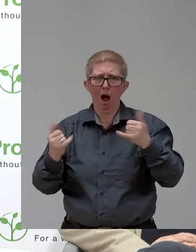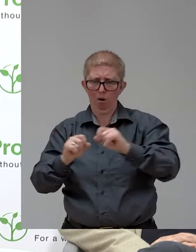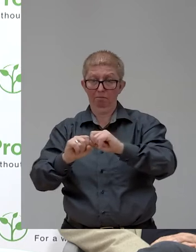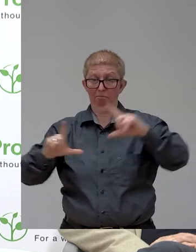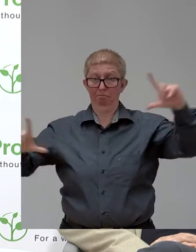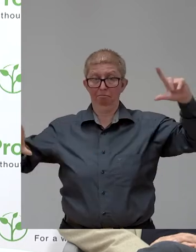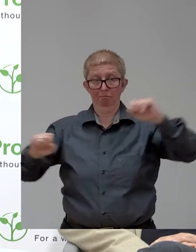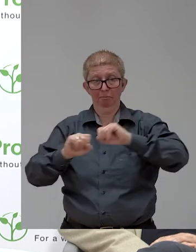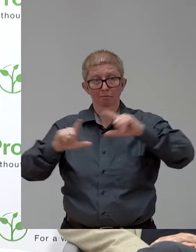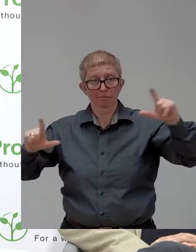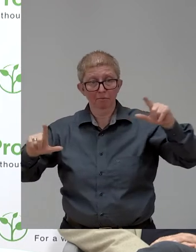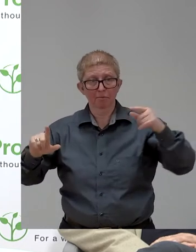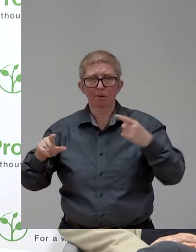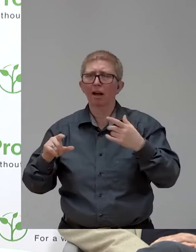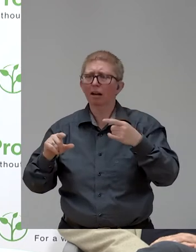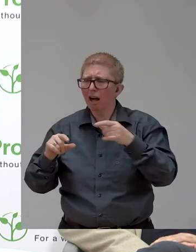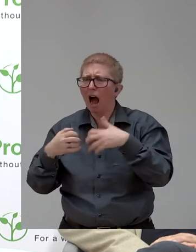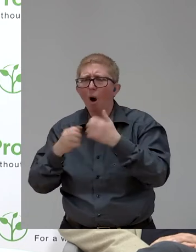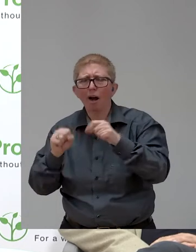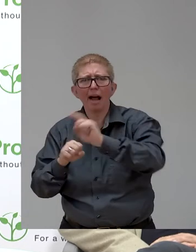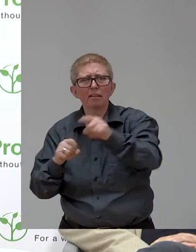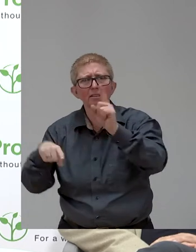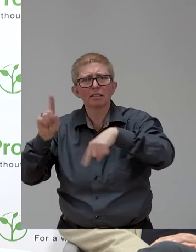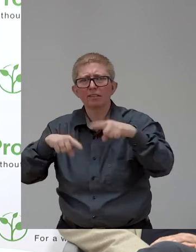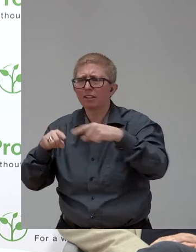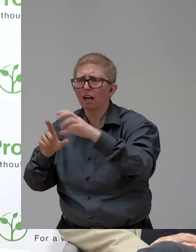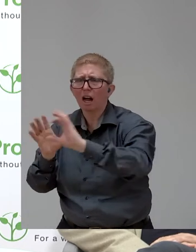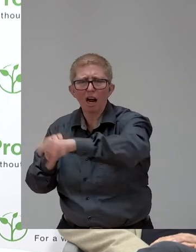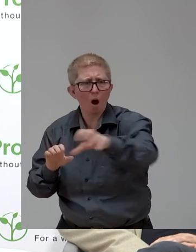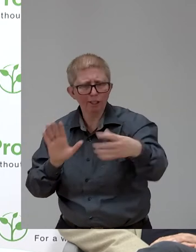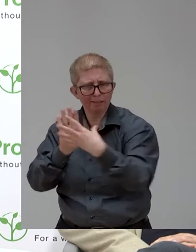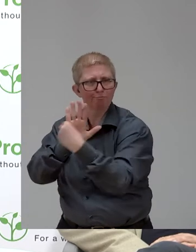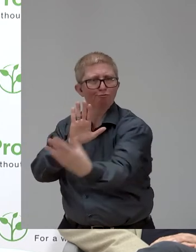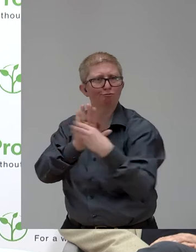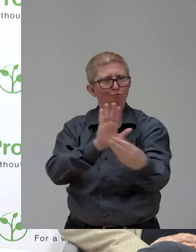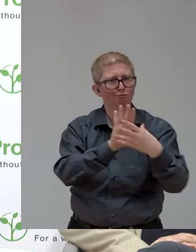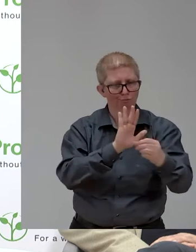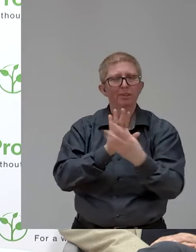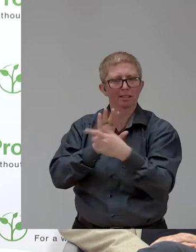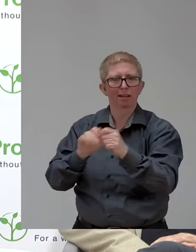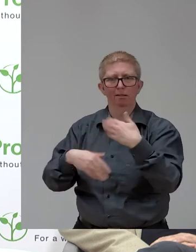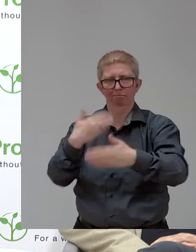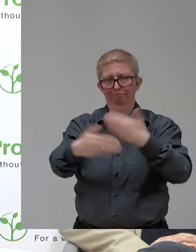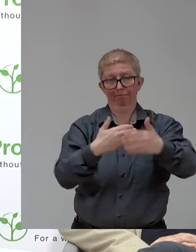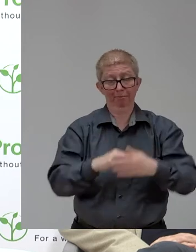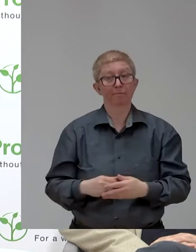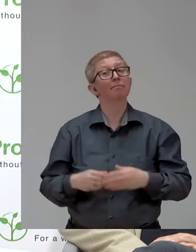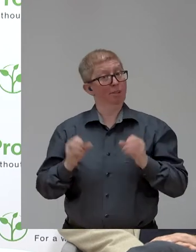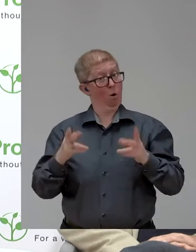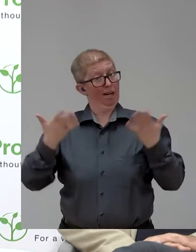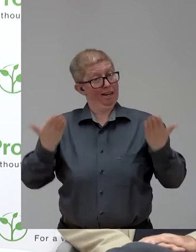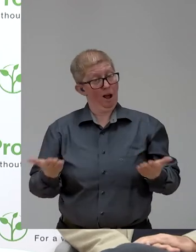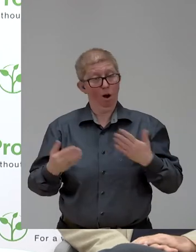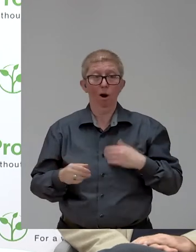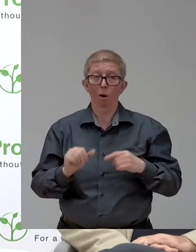replicated and multiplied. So stay tuned and we're going to start in a second, but first let me introduce our